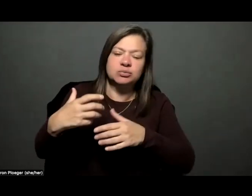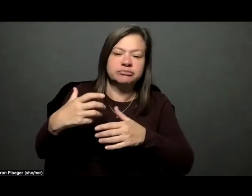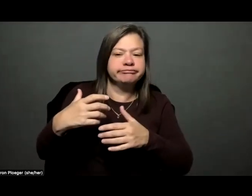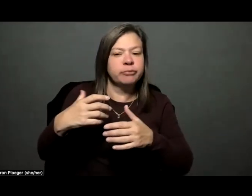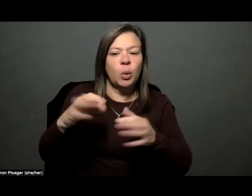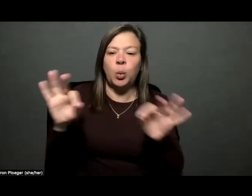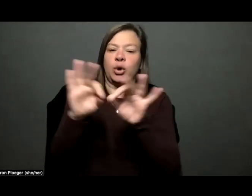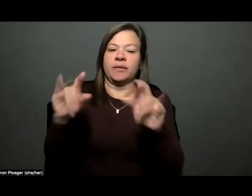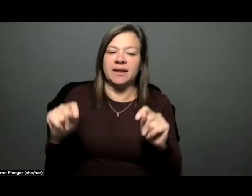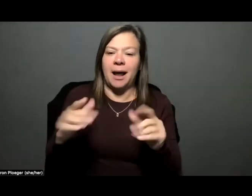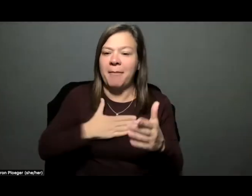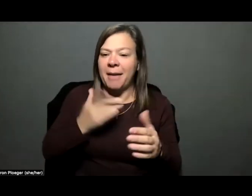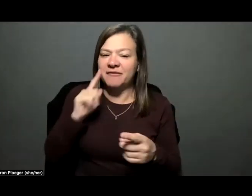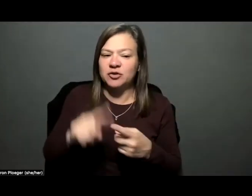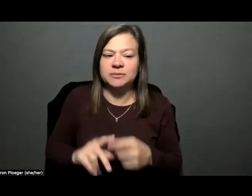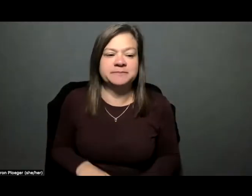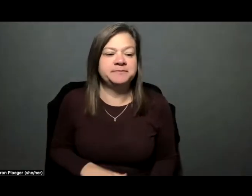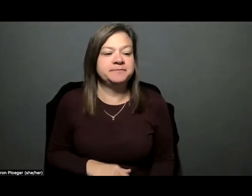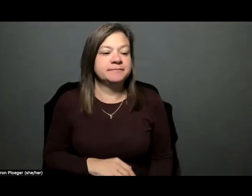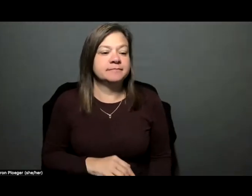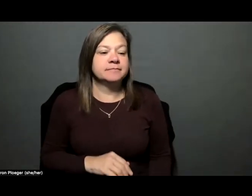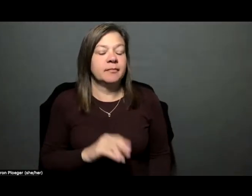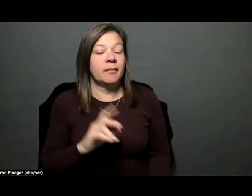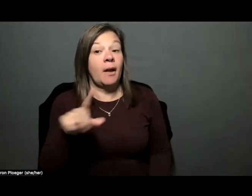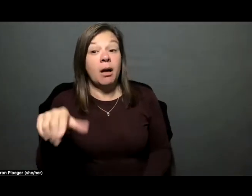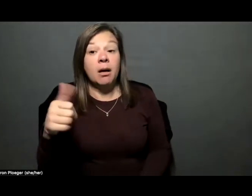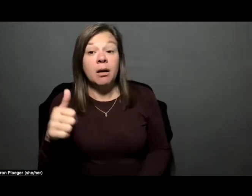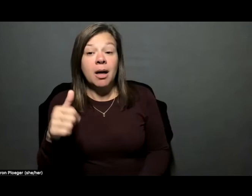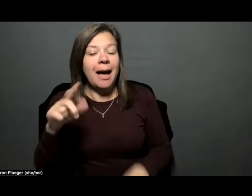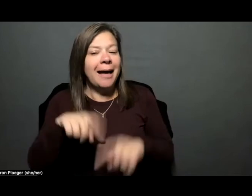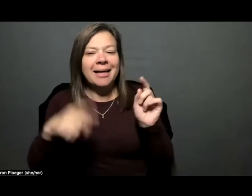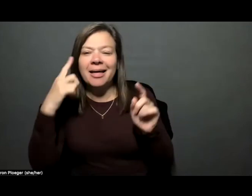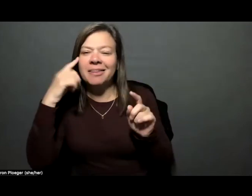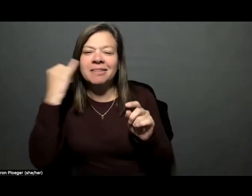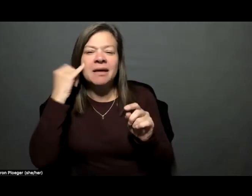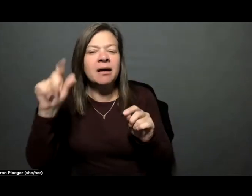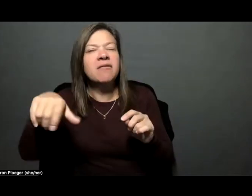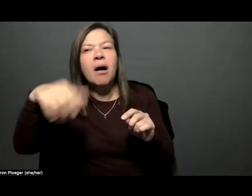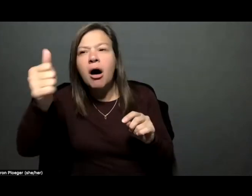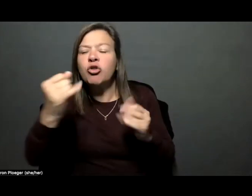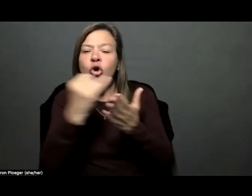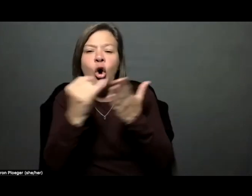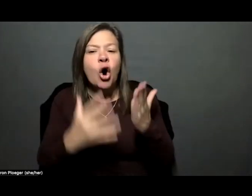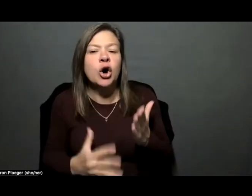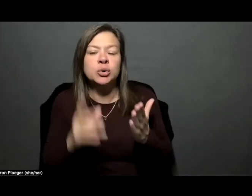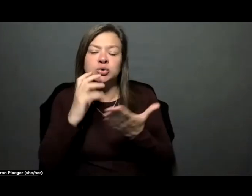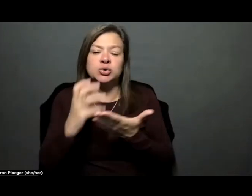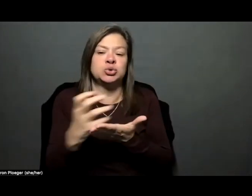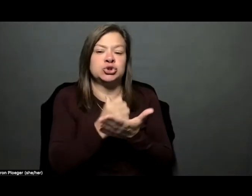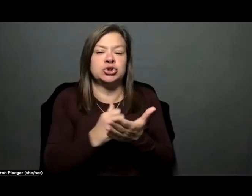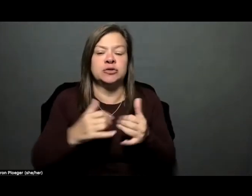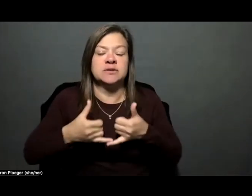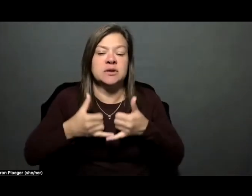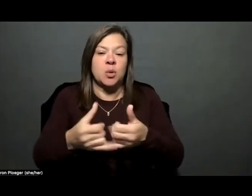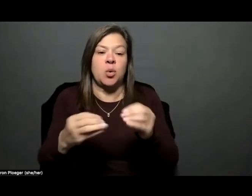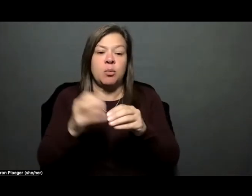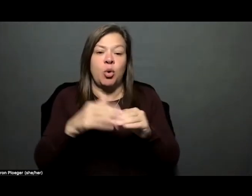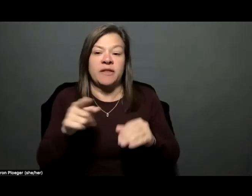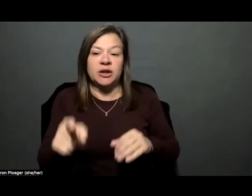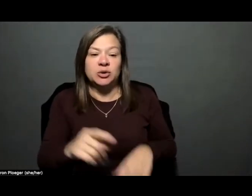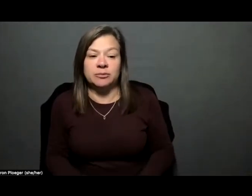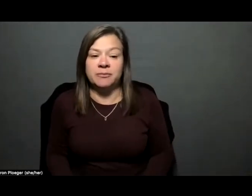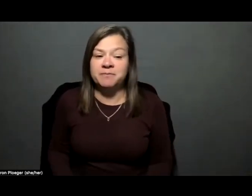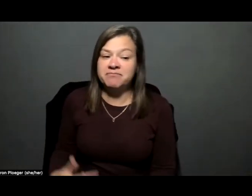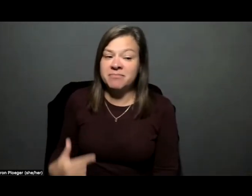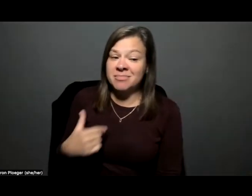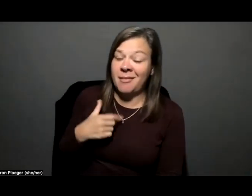happy for you. And I can't think of another artist or person who deserved this award more than you. I am